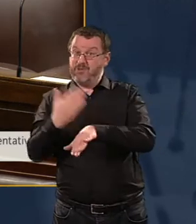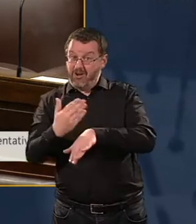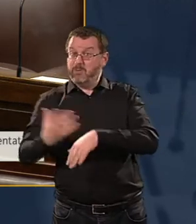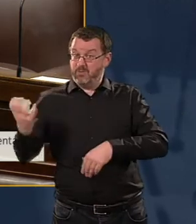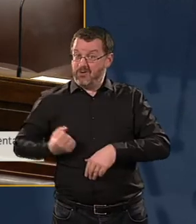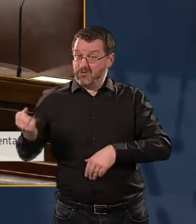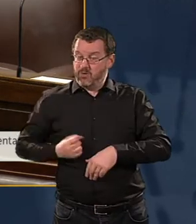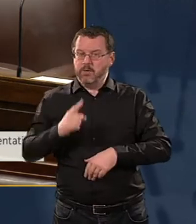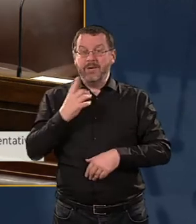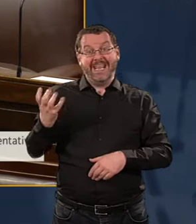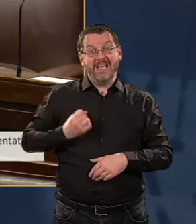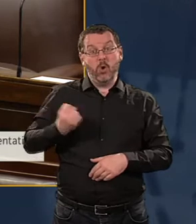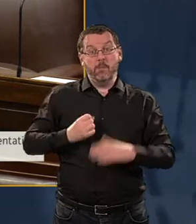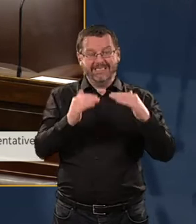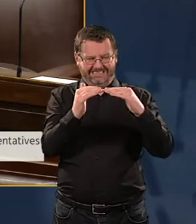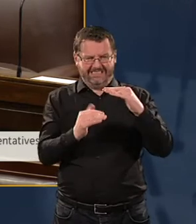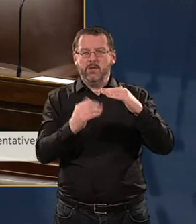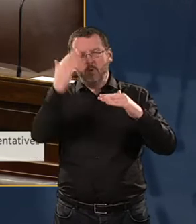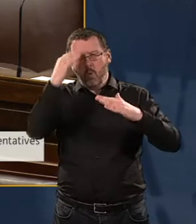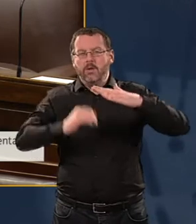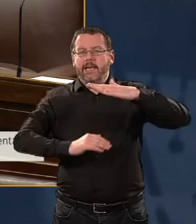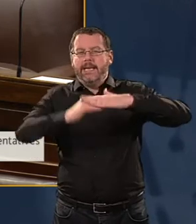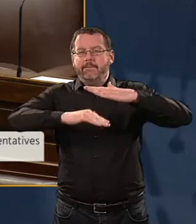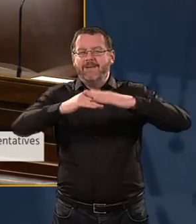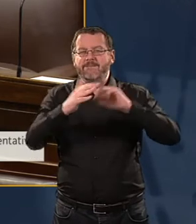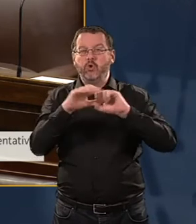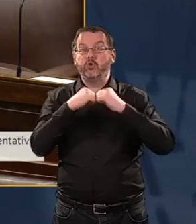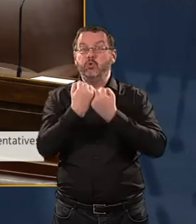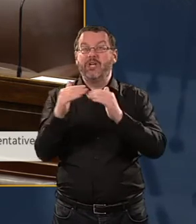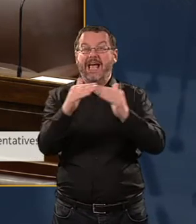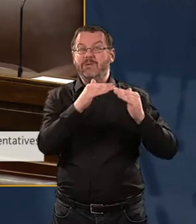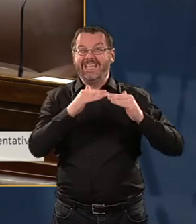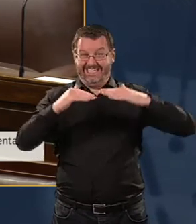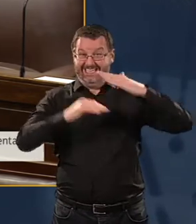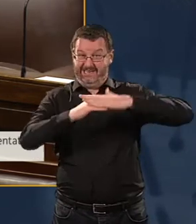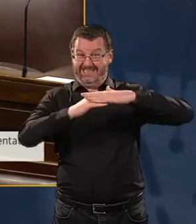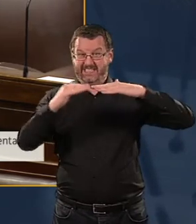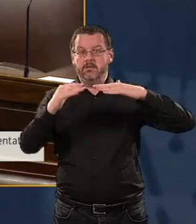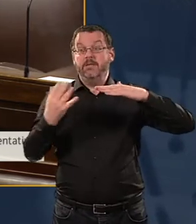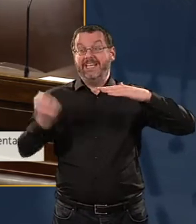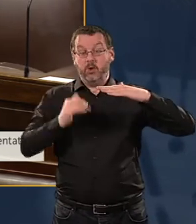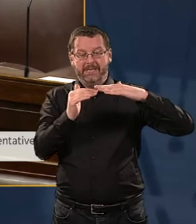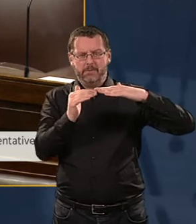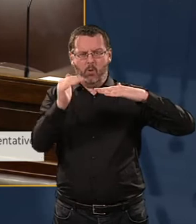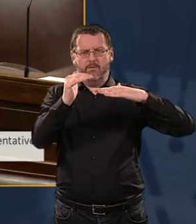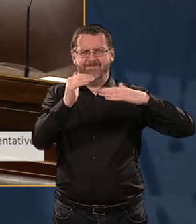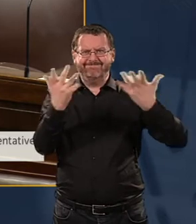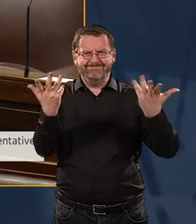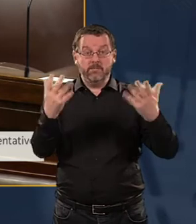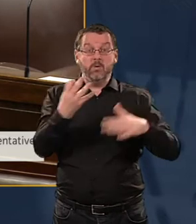threshold for social housing are completely abandoned by your government in terms of